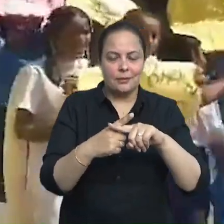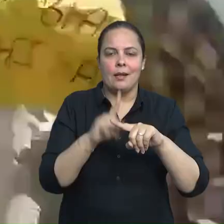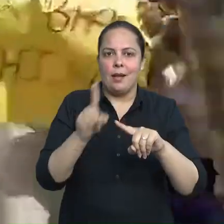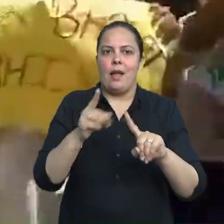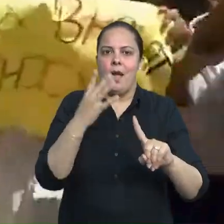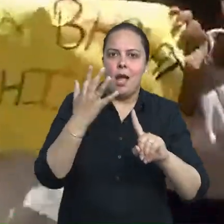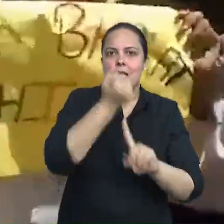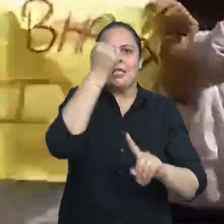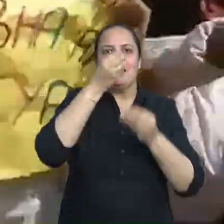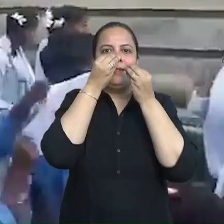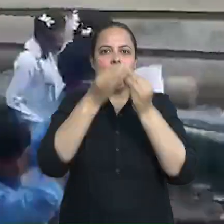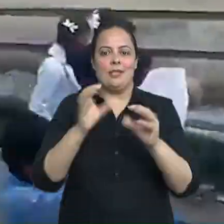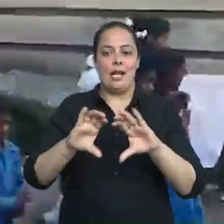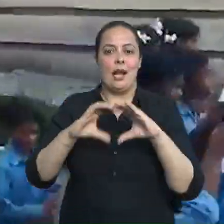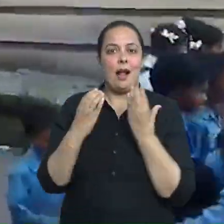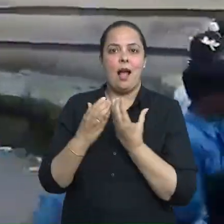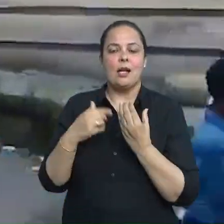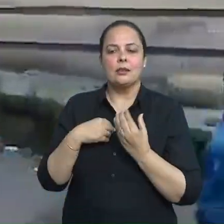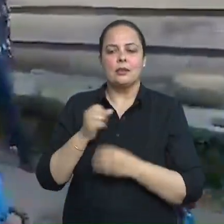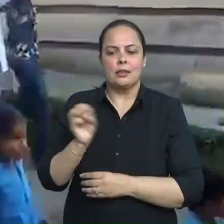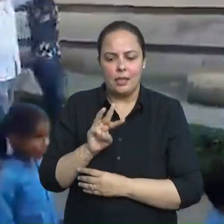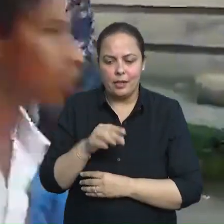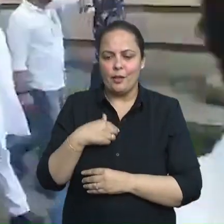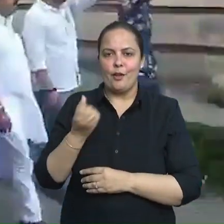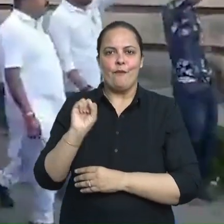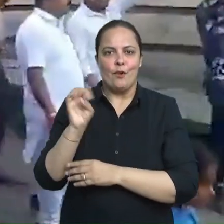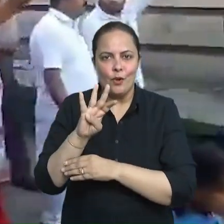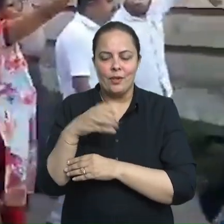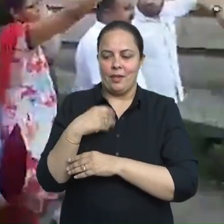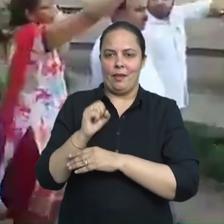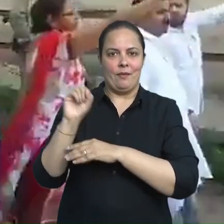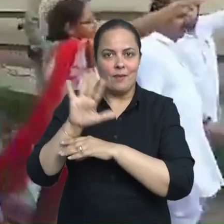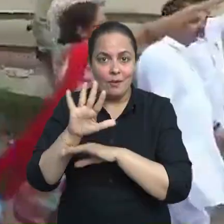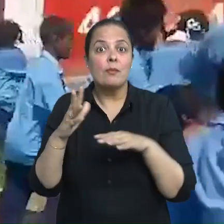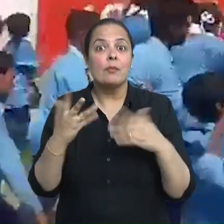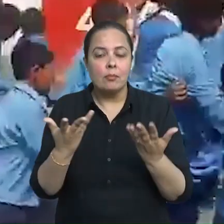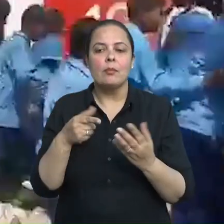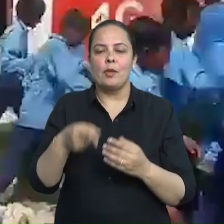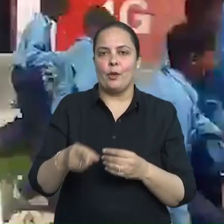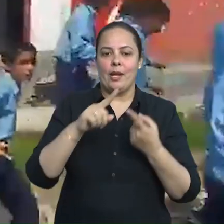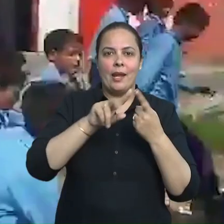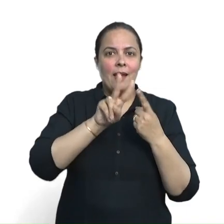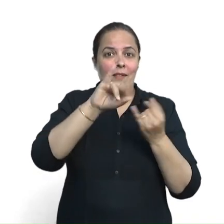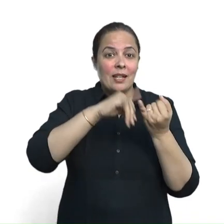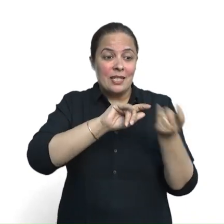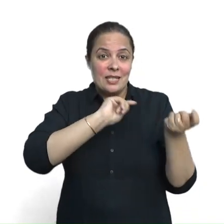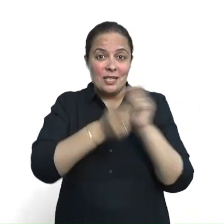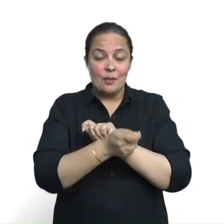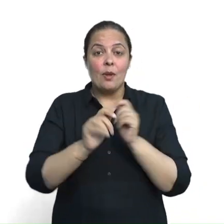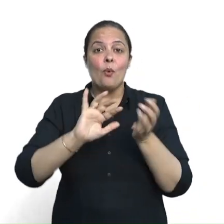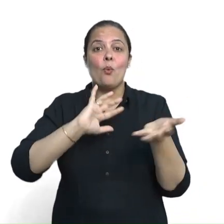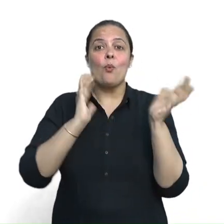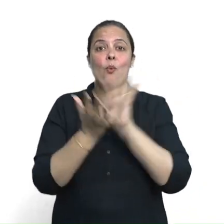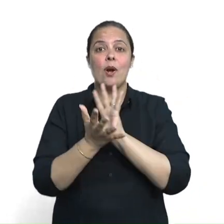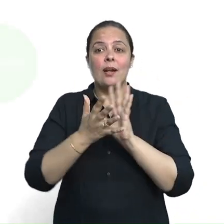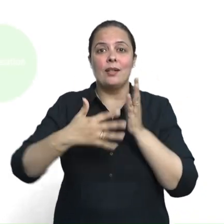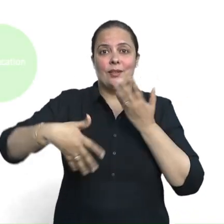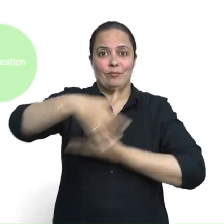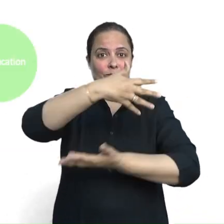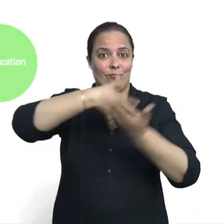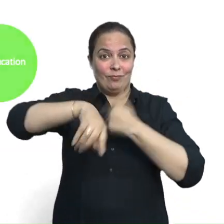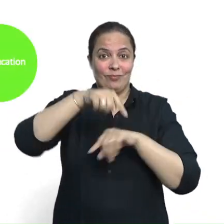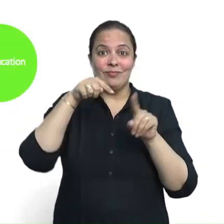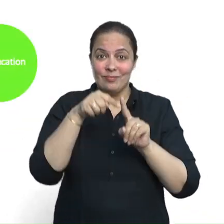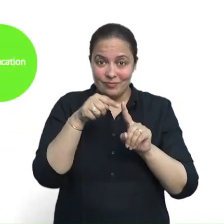-wise learning outcomes. These can be used to supplement the World Around Us curriculum for grades 3 to 5